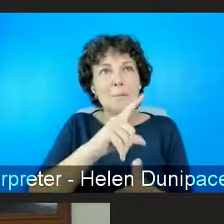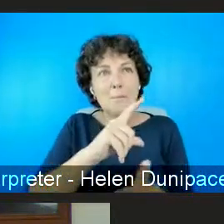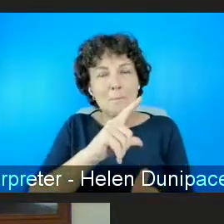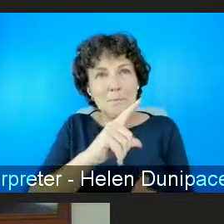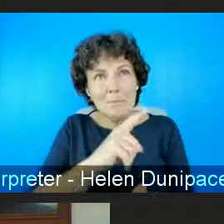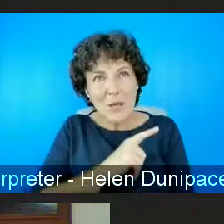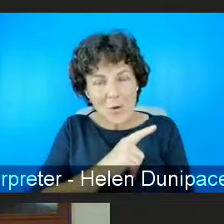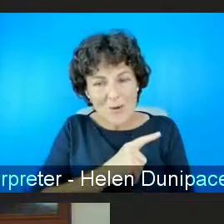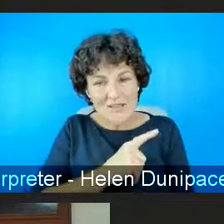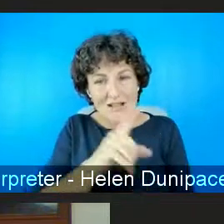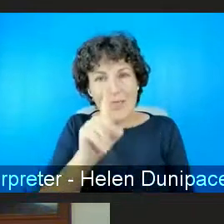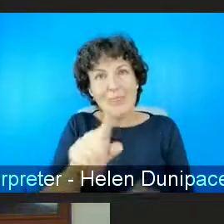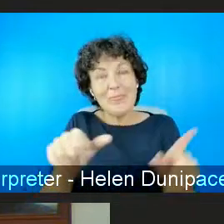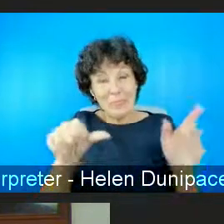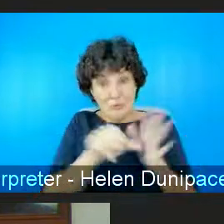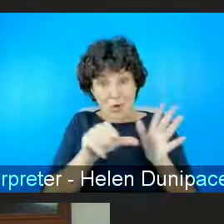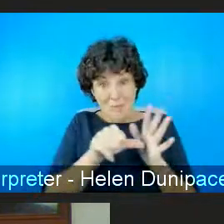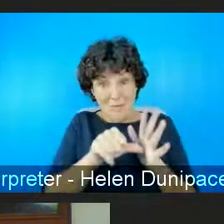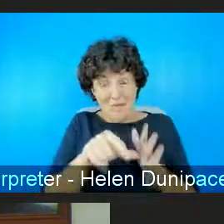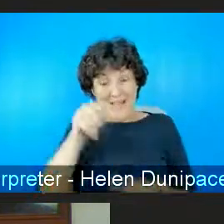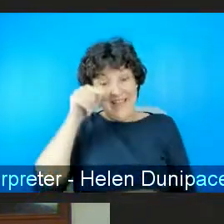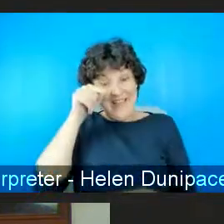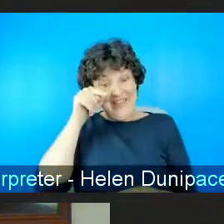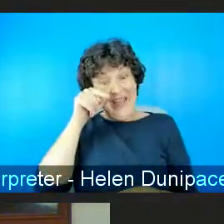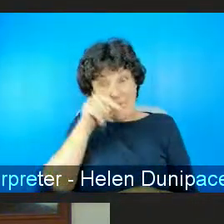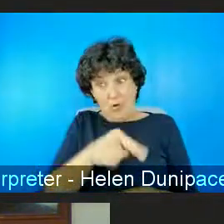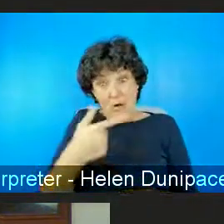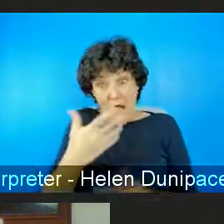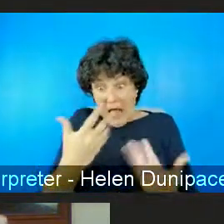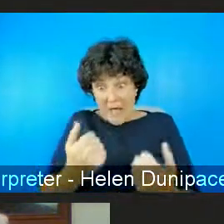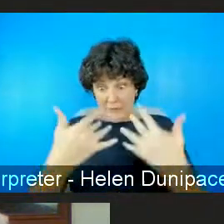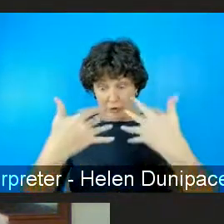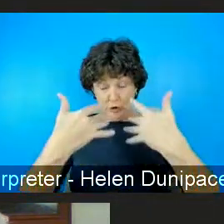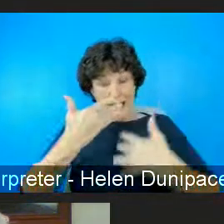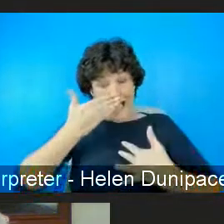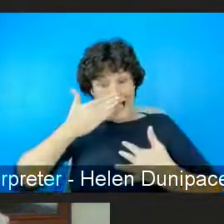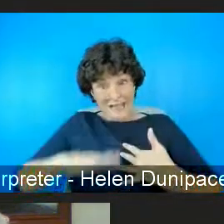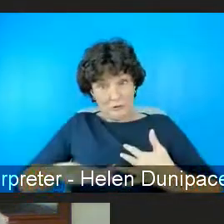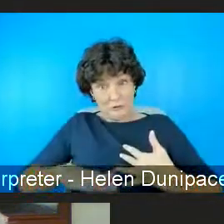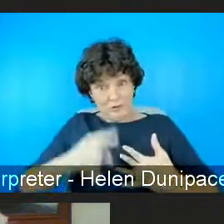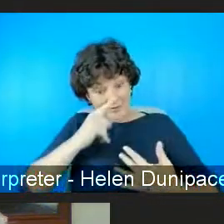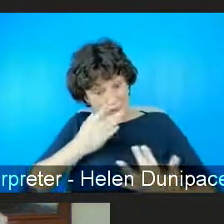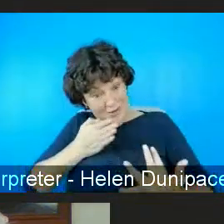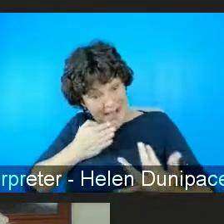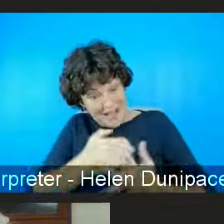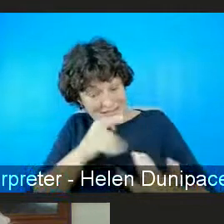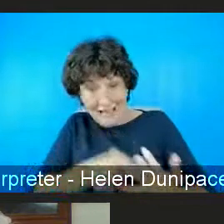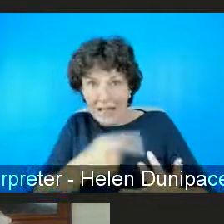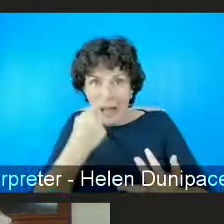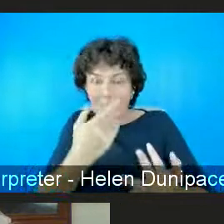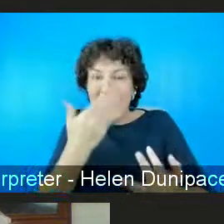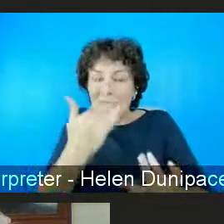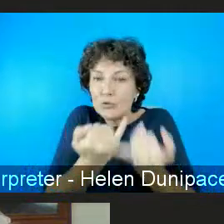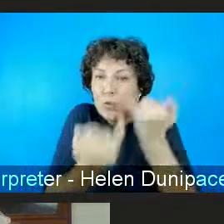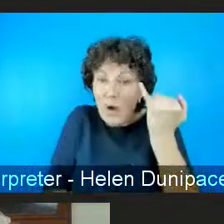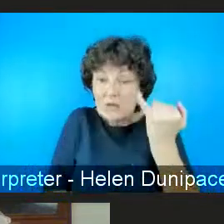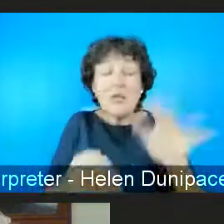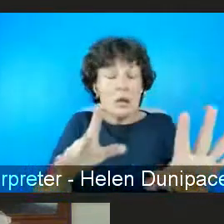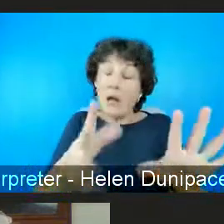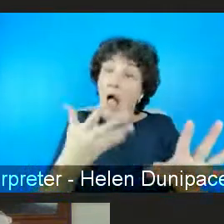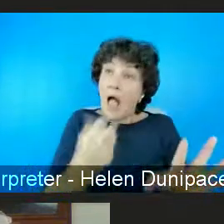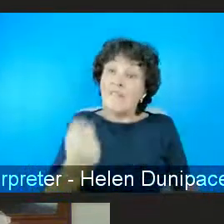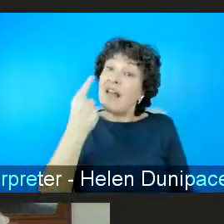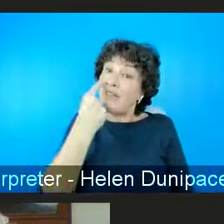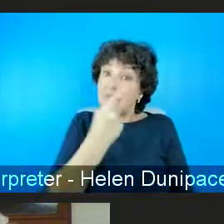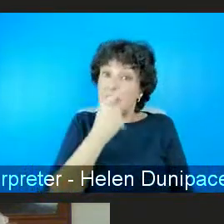access to these kind of attitudes um but yeah i mean we know about this in terms of some of the work that we've done in the past